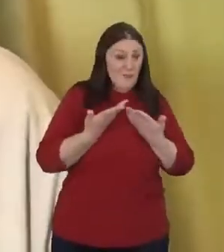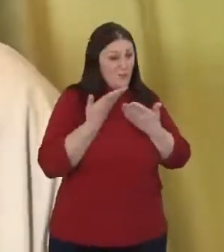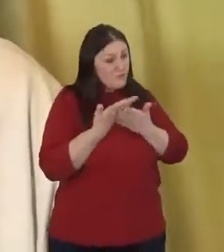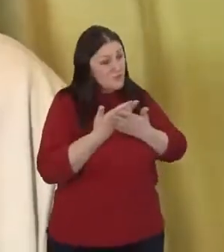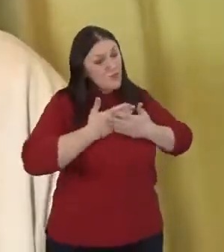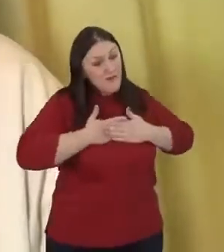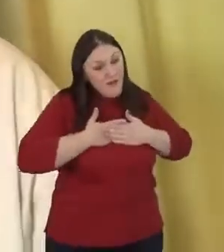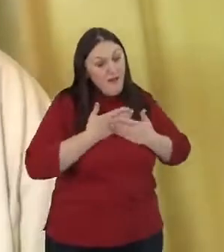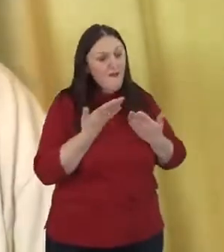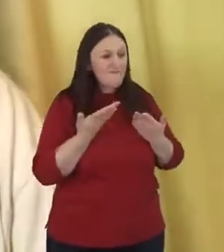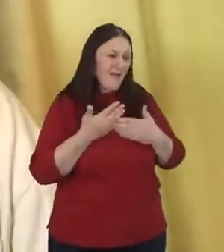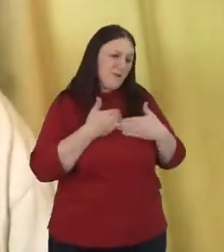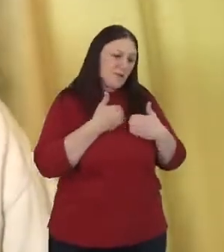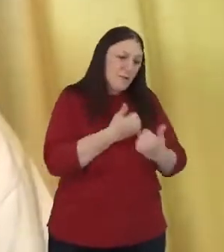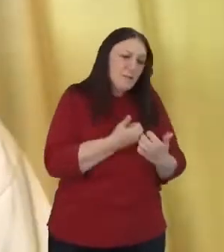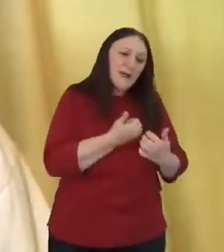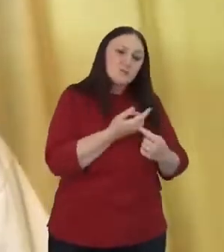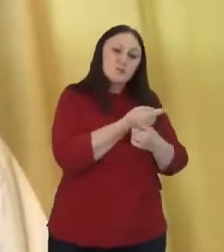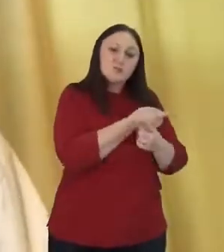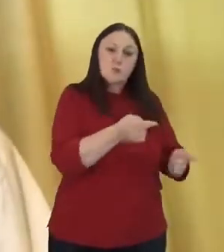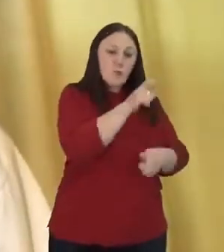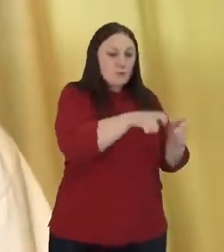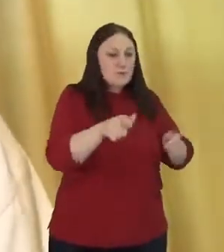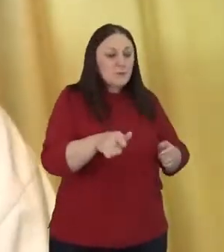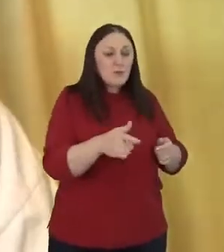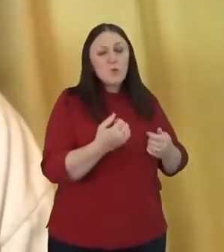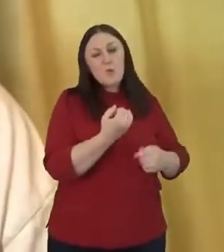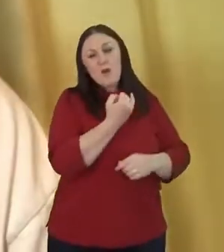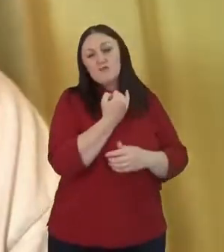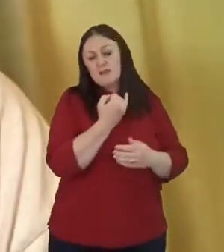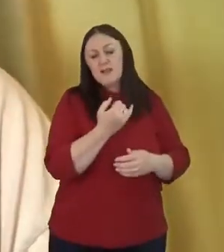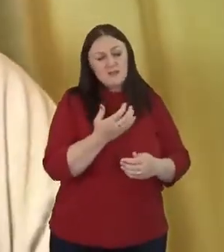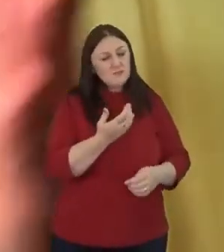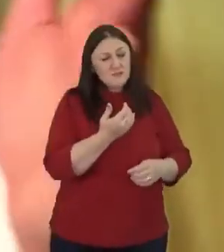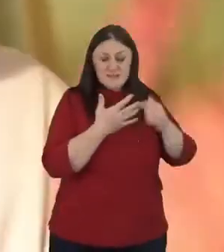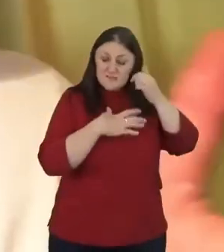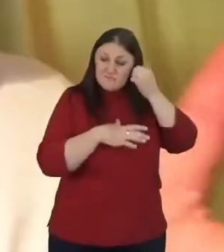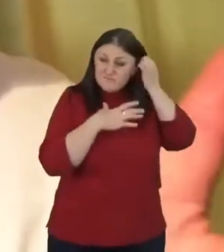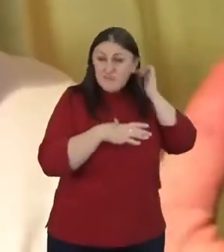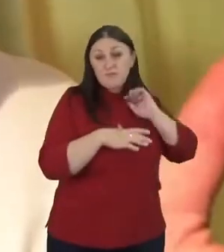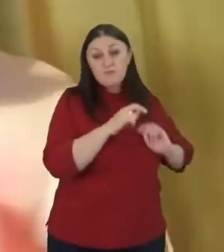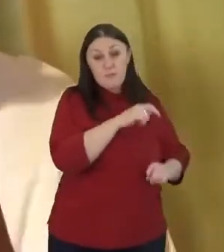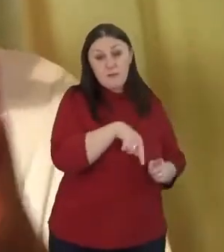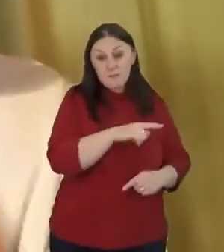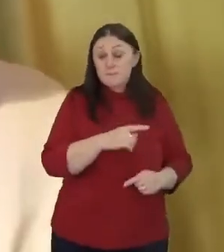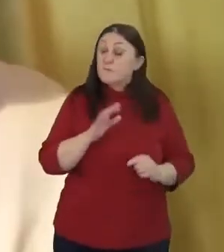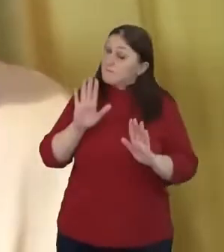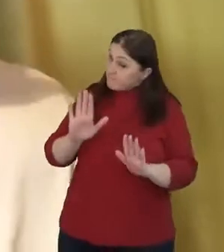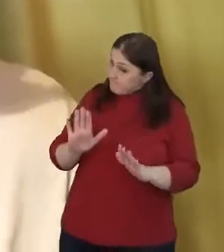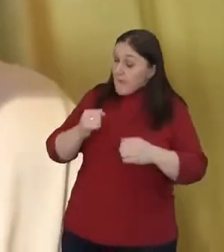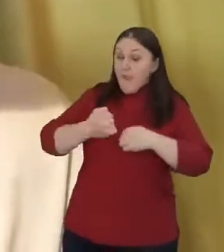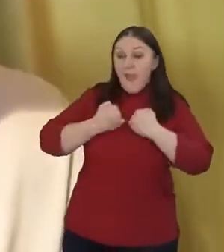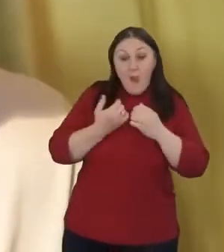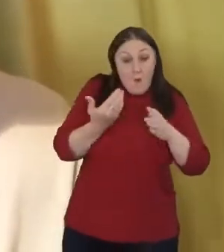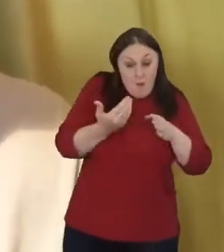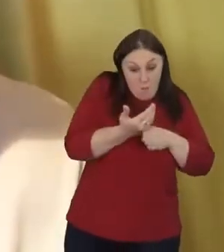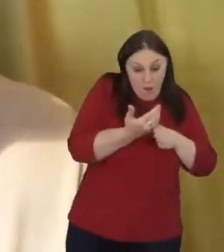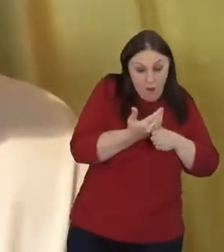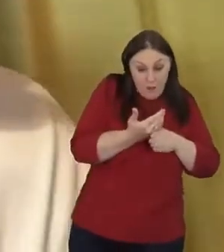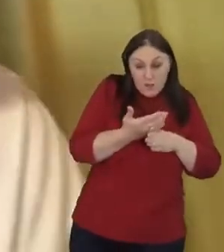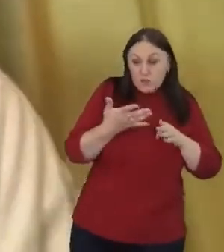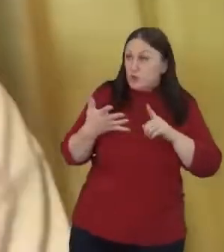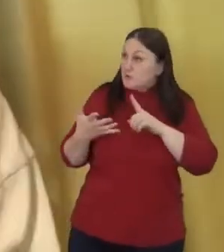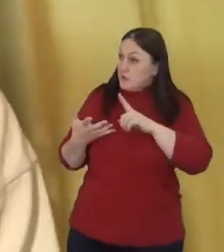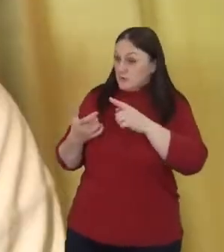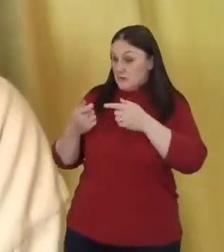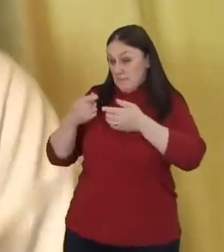Now, I'm always careful to say that our works, they don't earn our salvation. Let the Baptists say